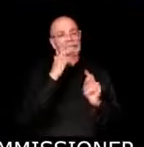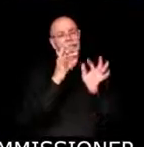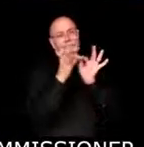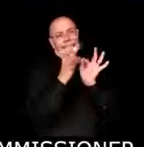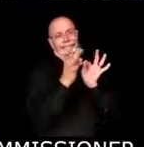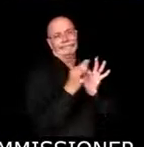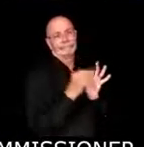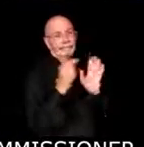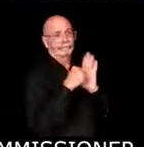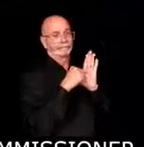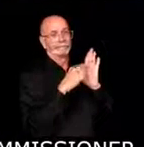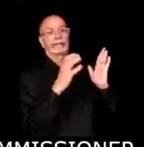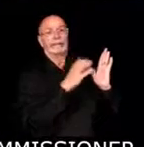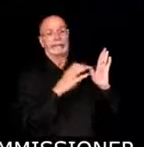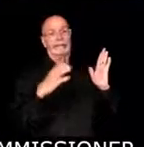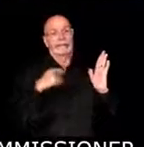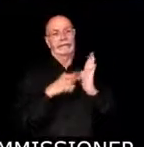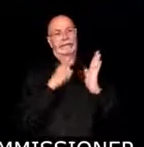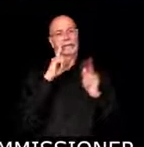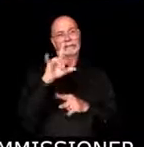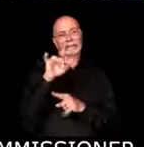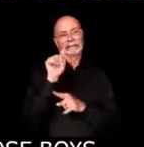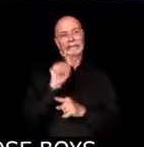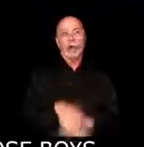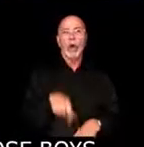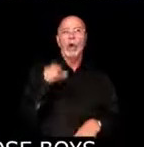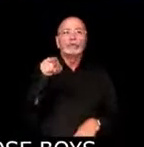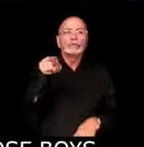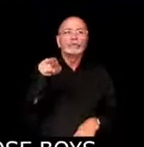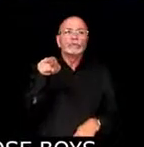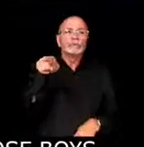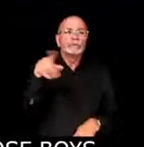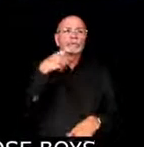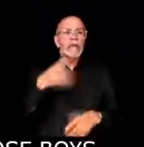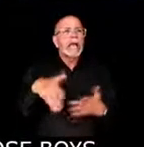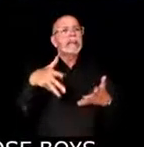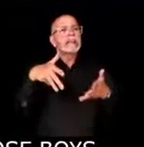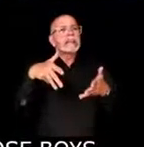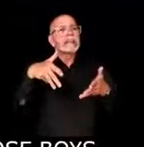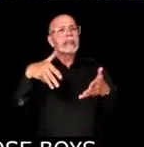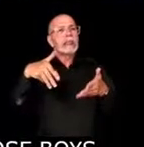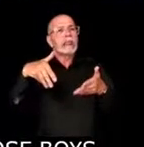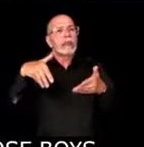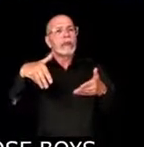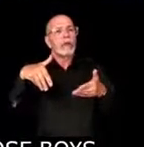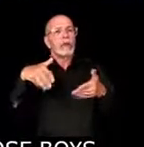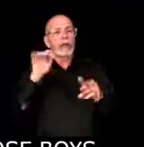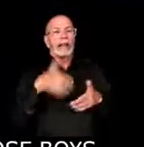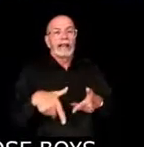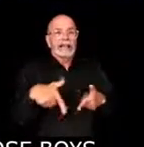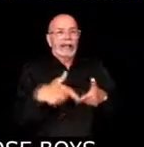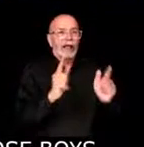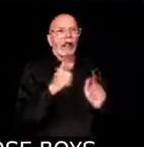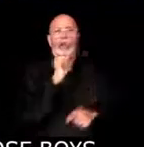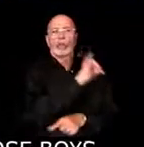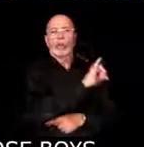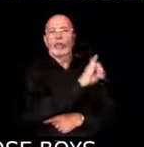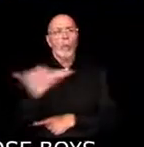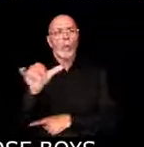those boys down. That's not an interpretation, is it? That's a statement of fact.